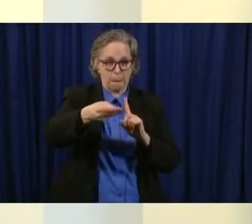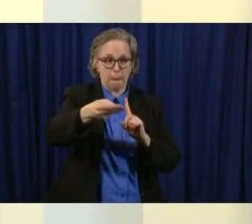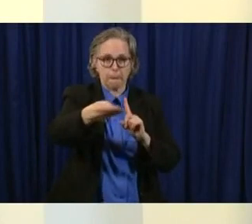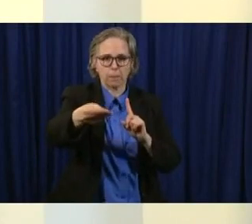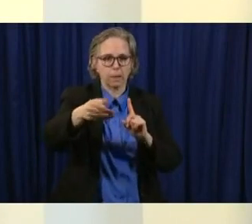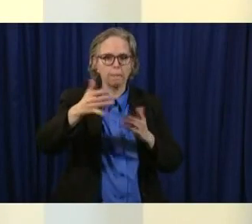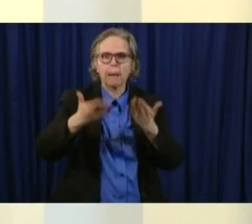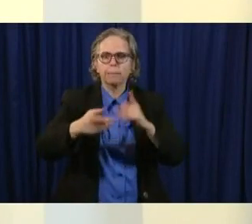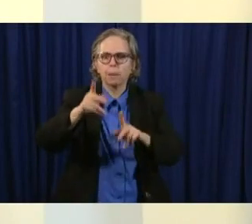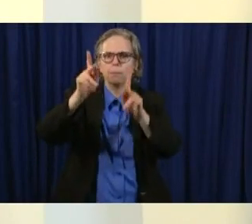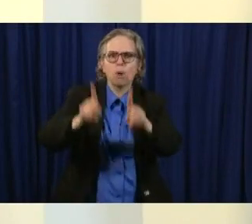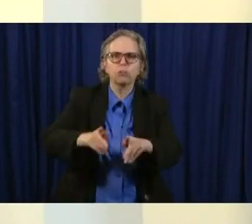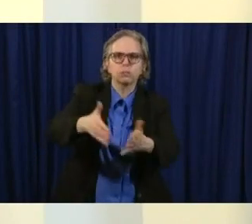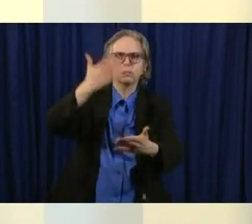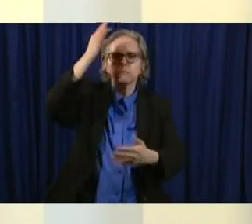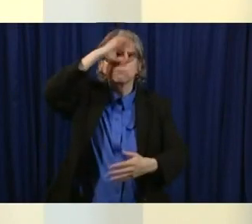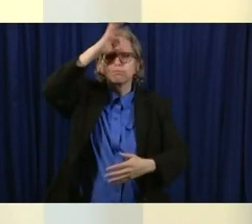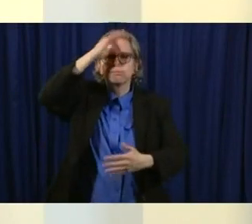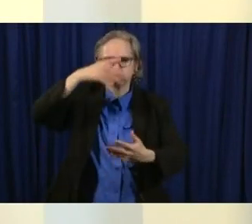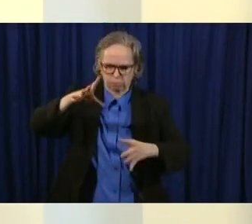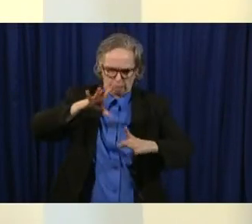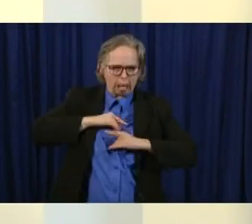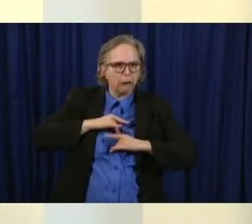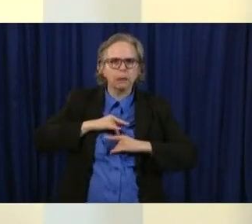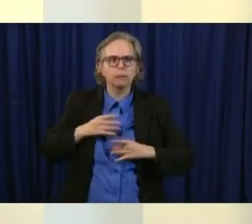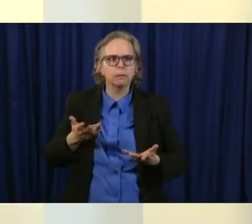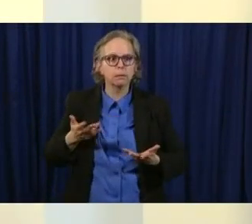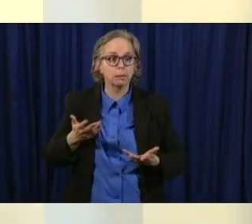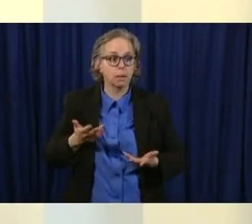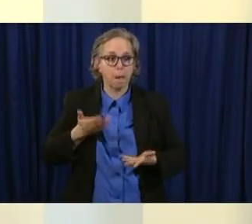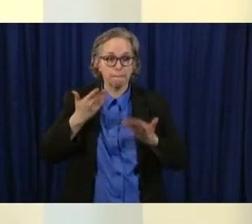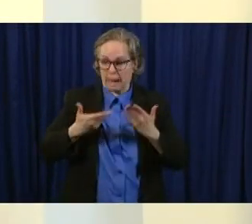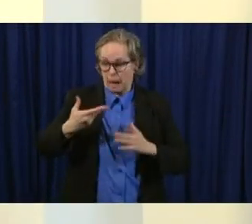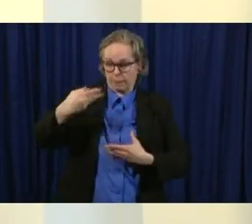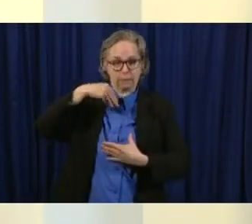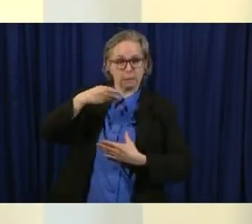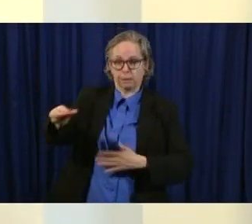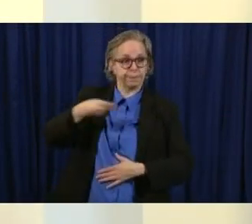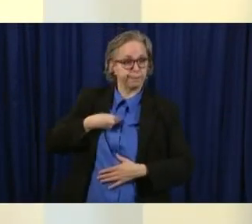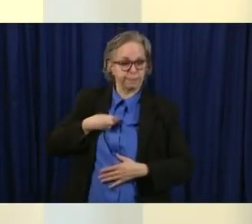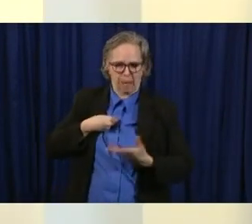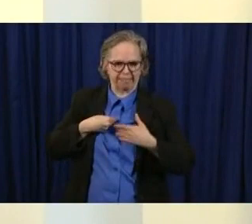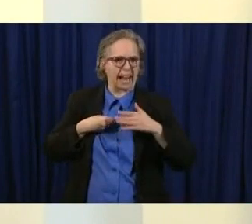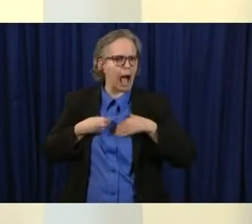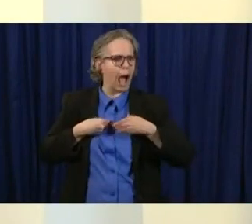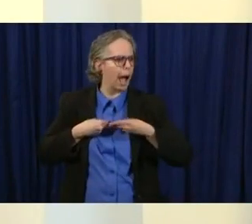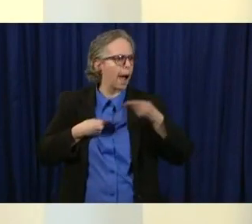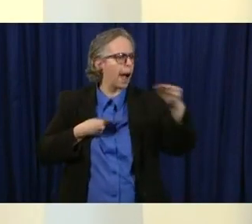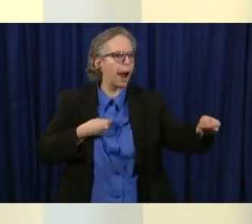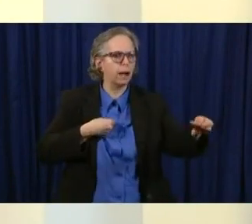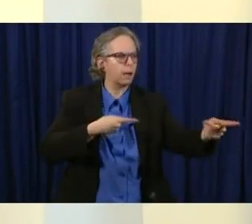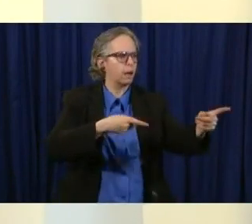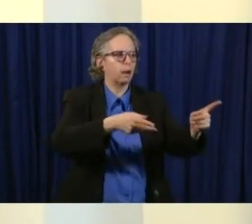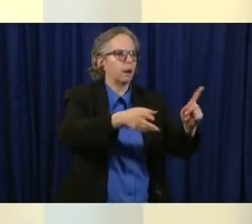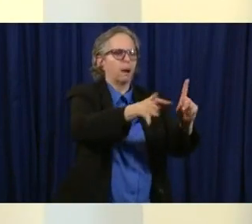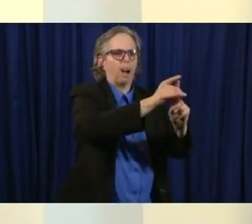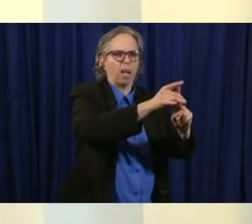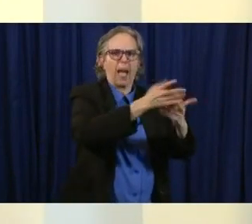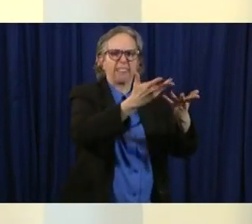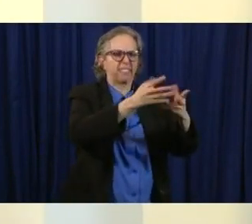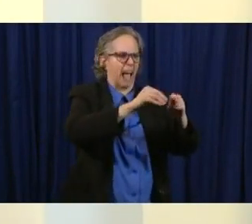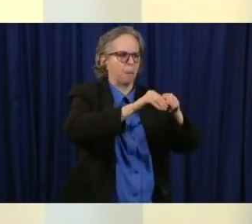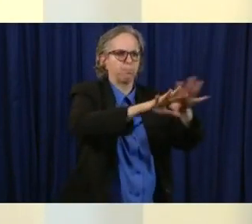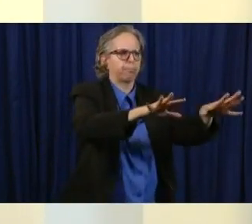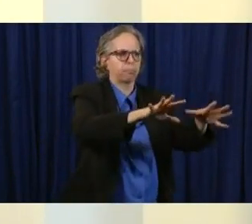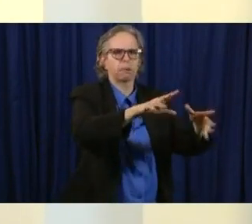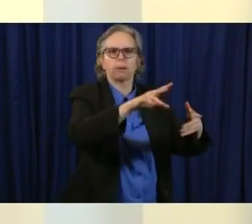and what i do might affect somebody else who doesn't have the opportunity to go back at work because that worker now takes it home to a spouse who's